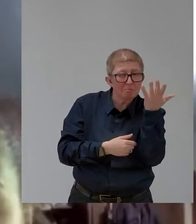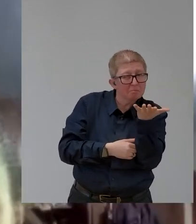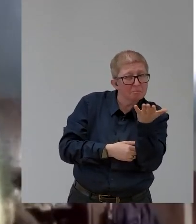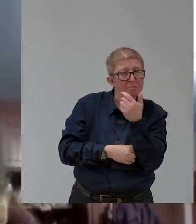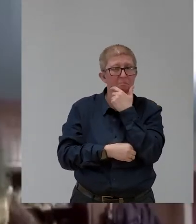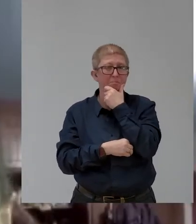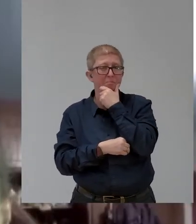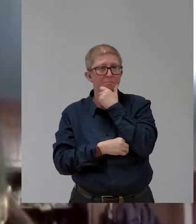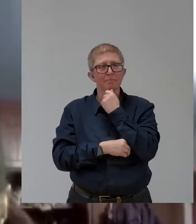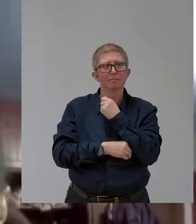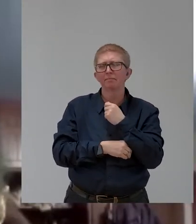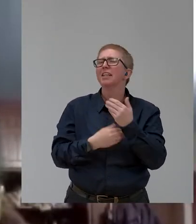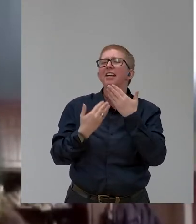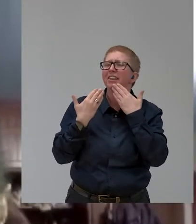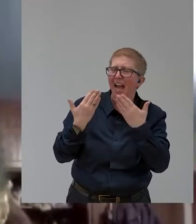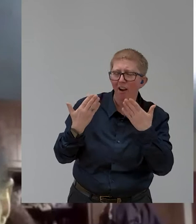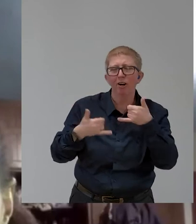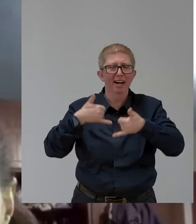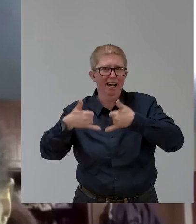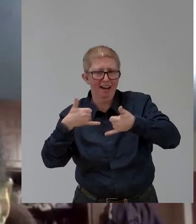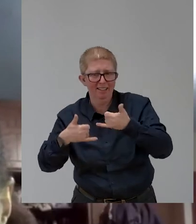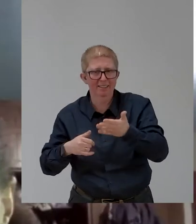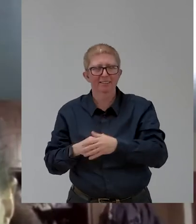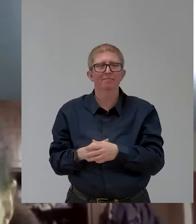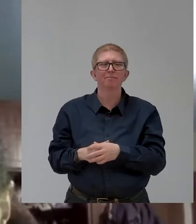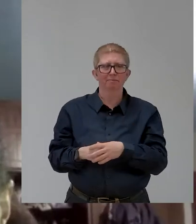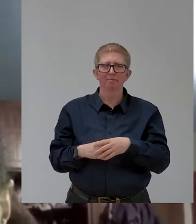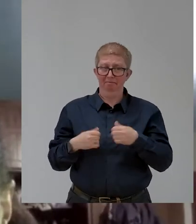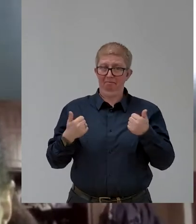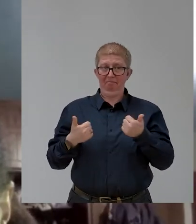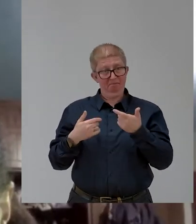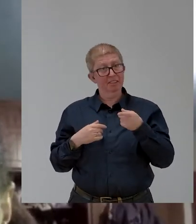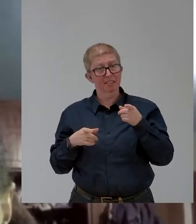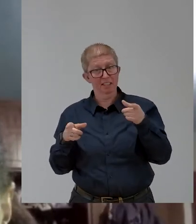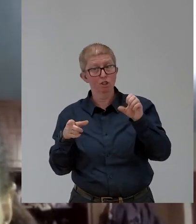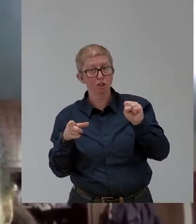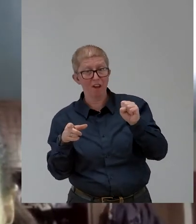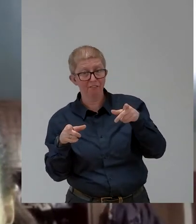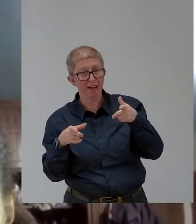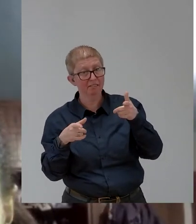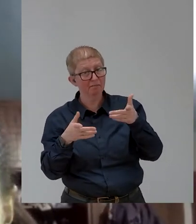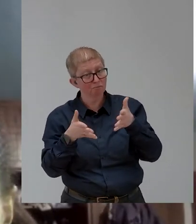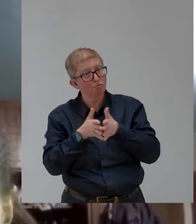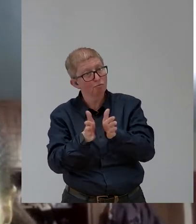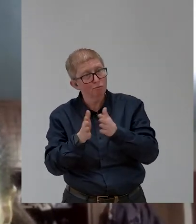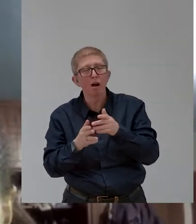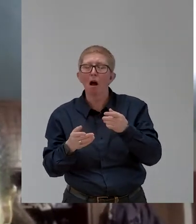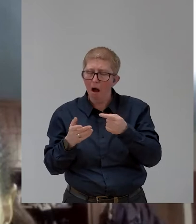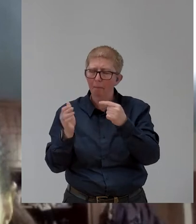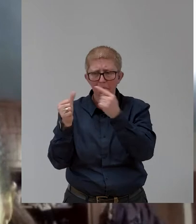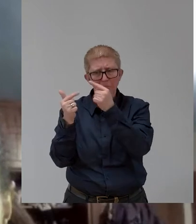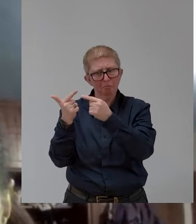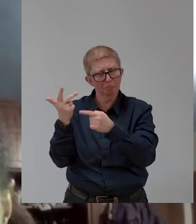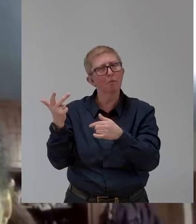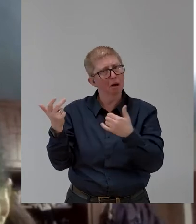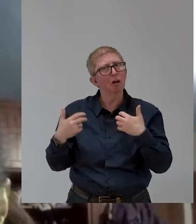Thank you, Carolyn. And it's really great to hear Stefan speaking on this fantastic point. Yes, I do agree